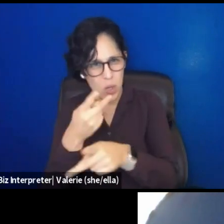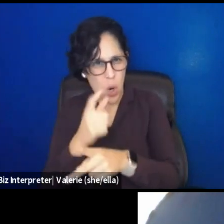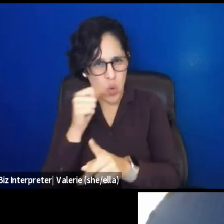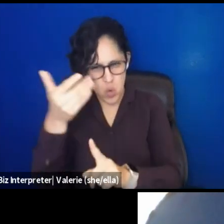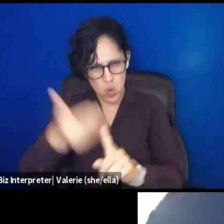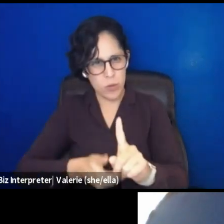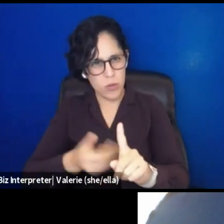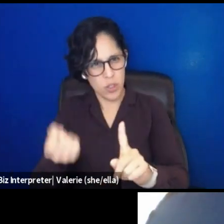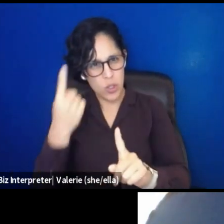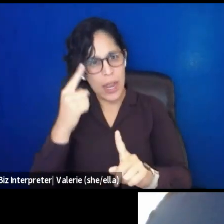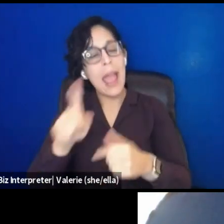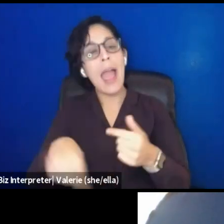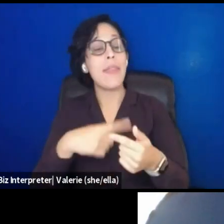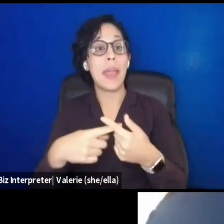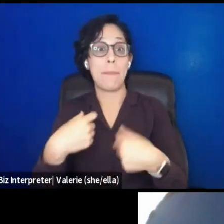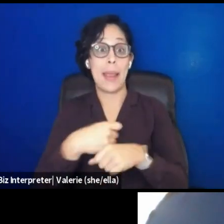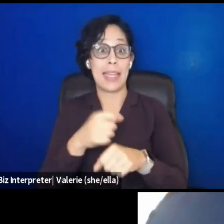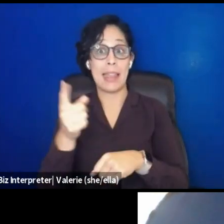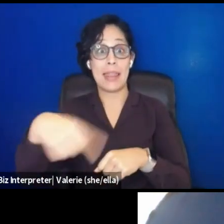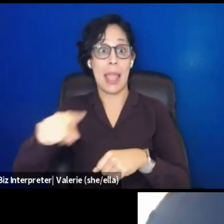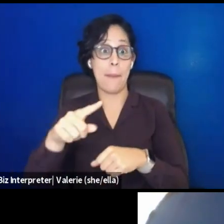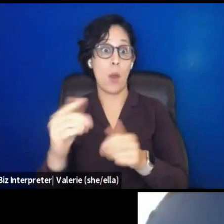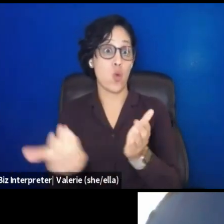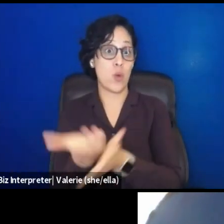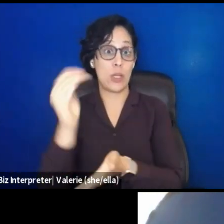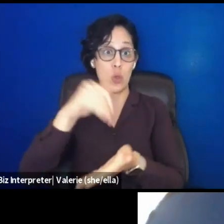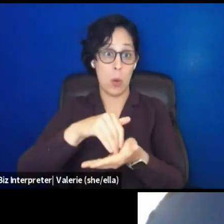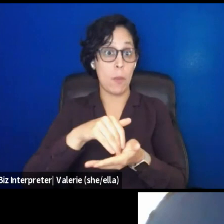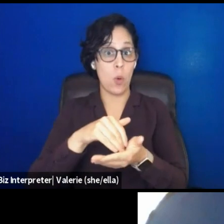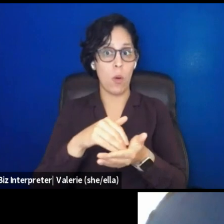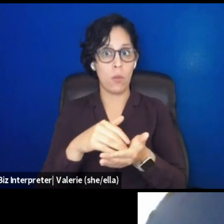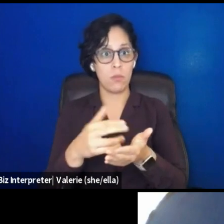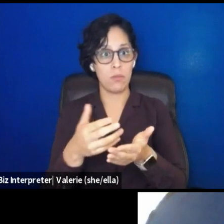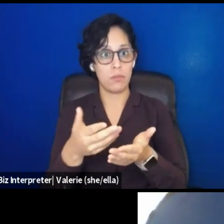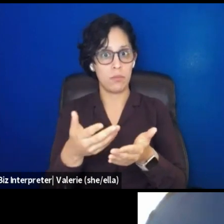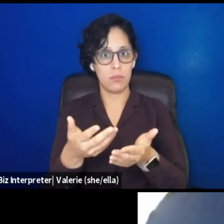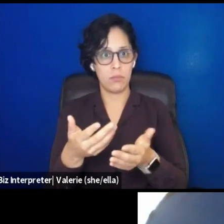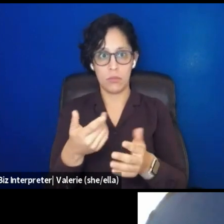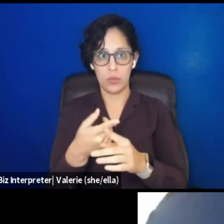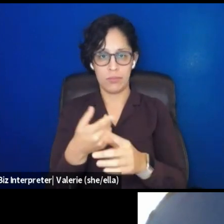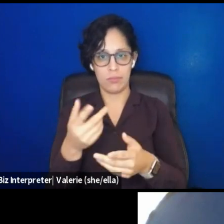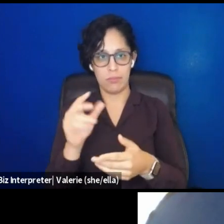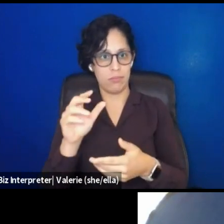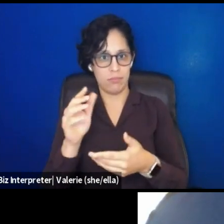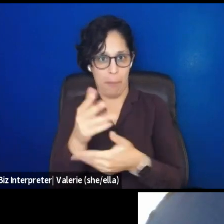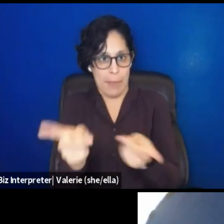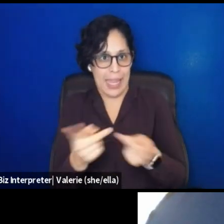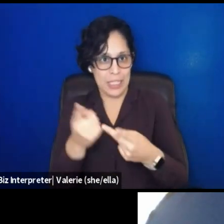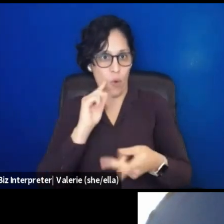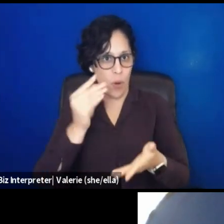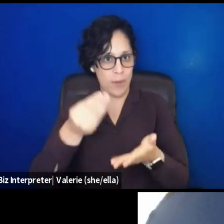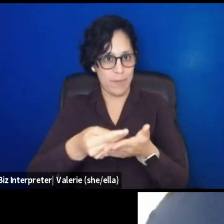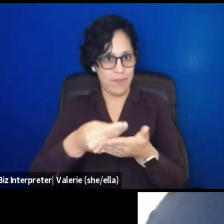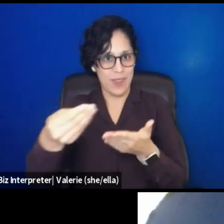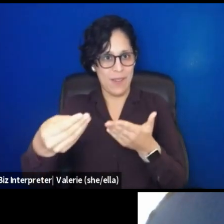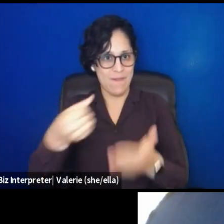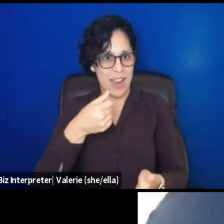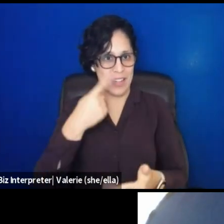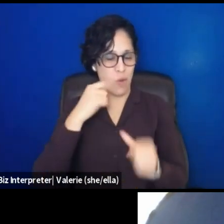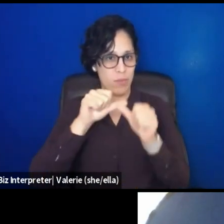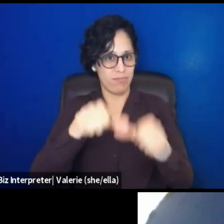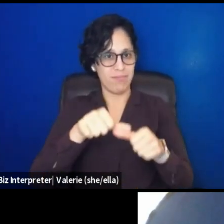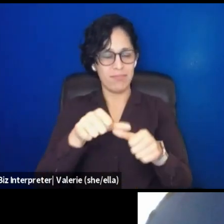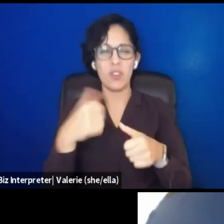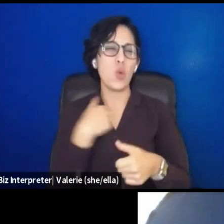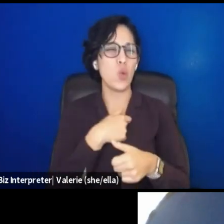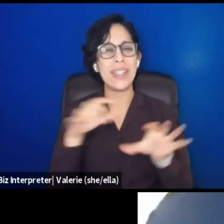making that a renewable source of funding just through cultivation. Like we did all sorts of things that season. Like we sent, I sent